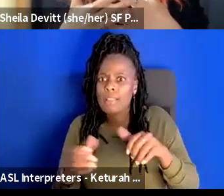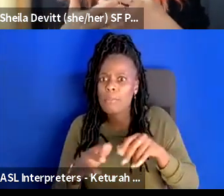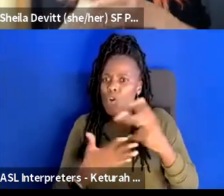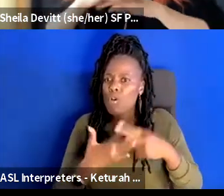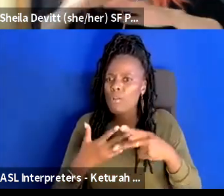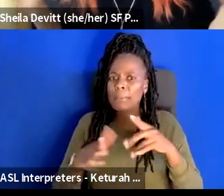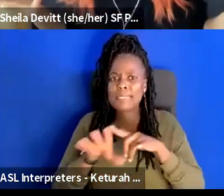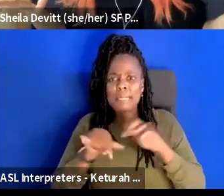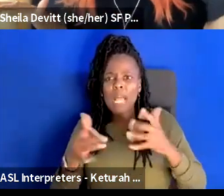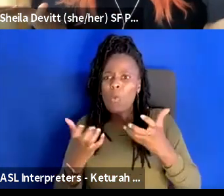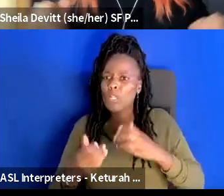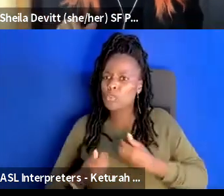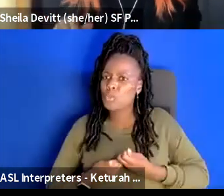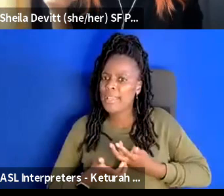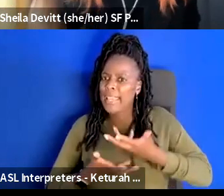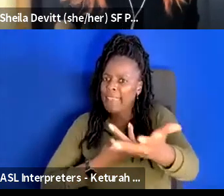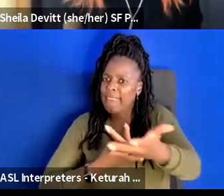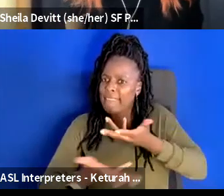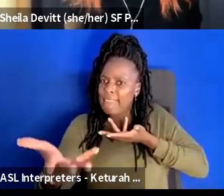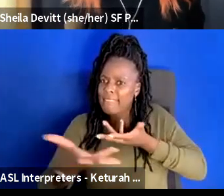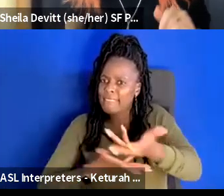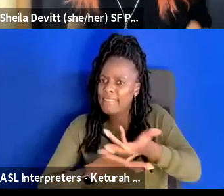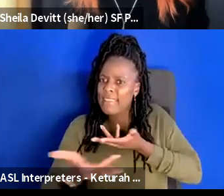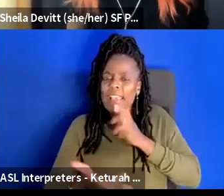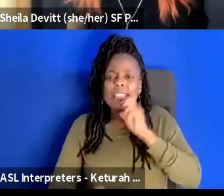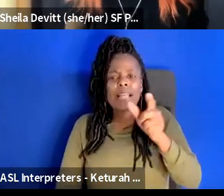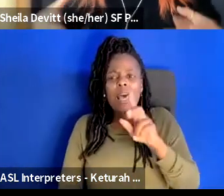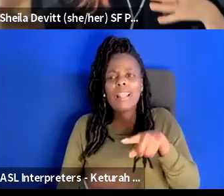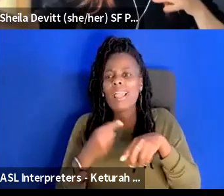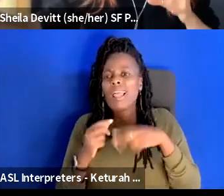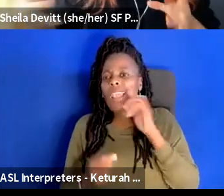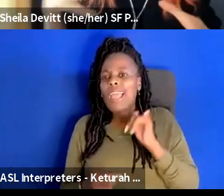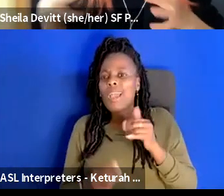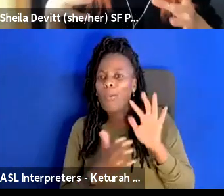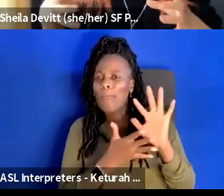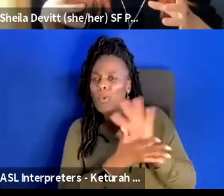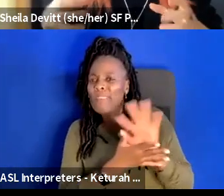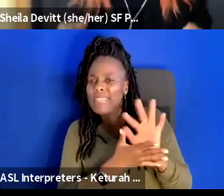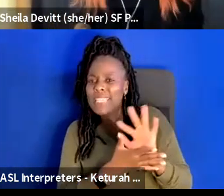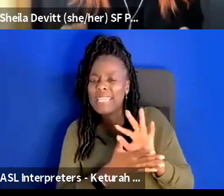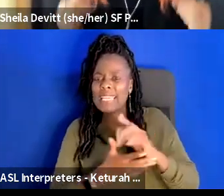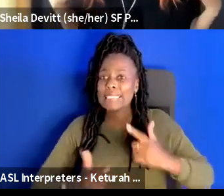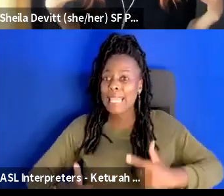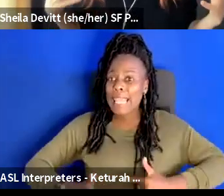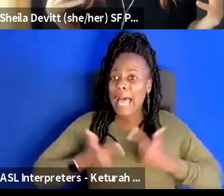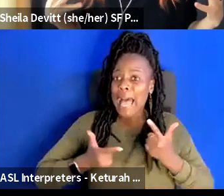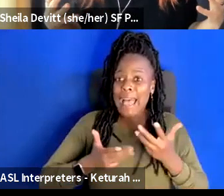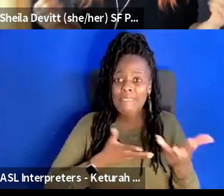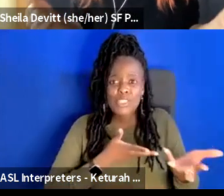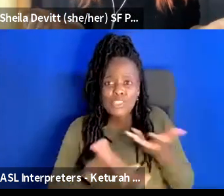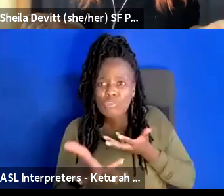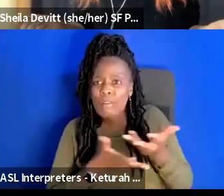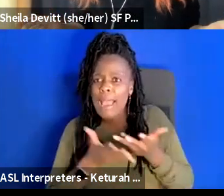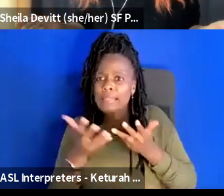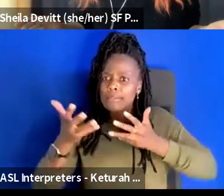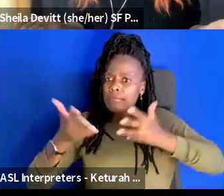live theater more special than going to see a movie or watching television because it's a live interaction and if you have that